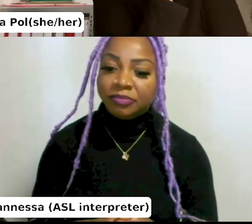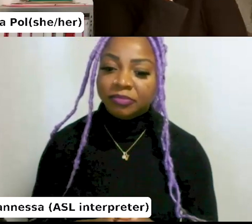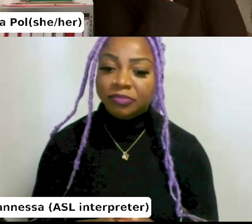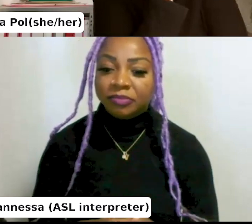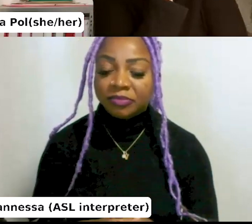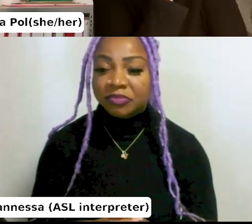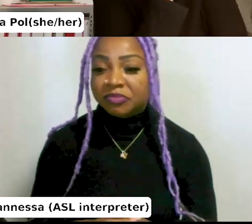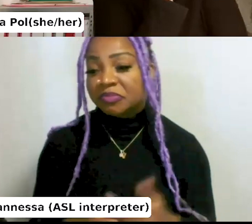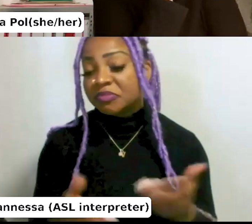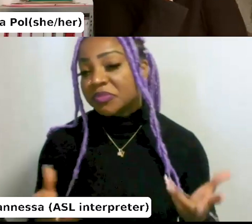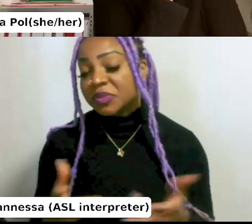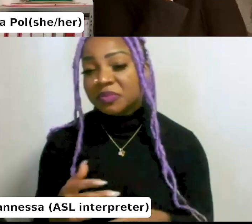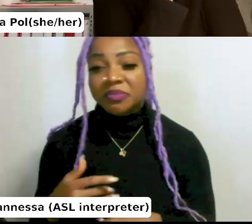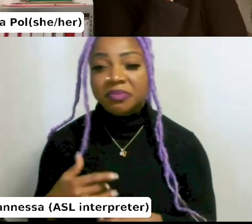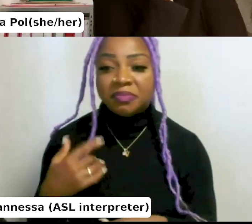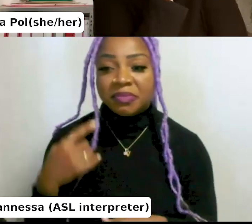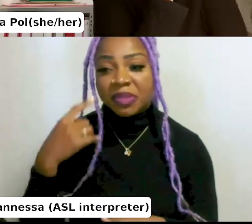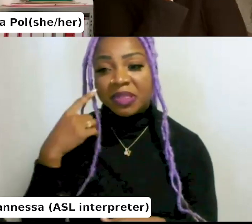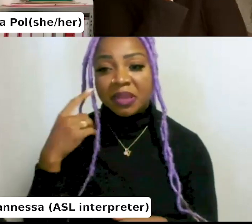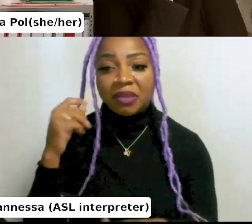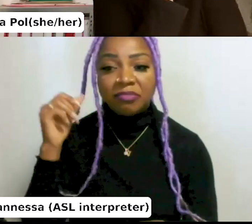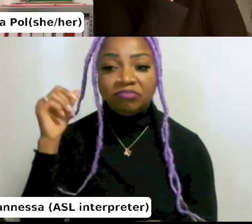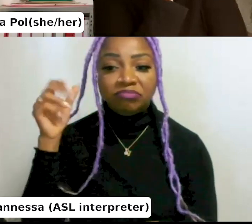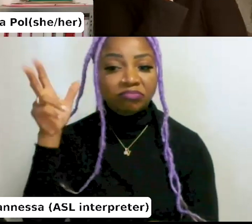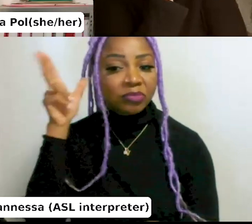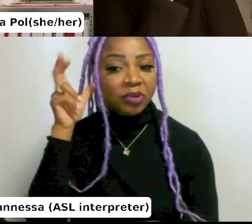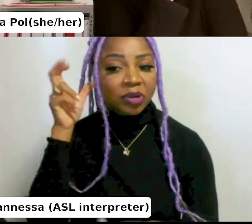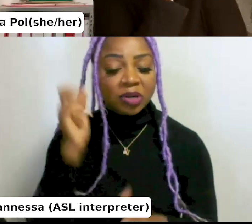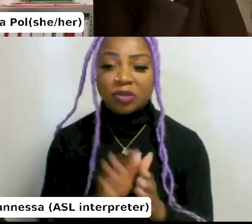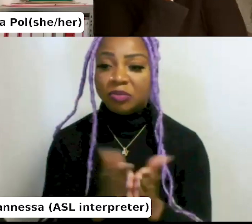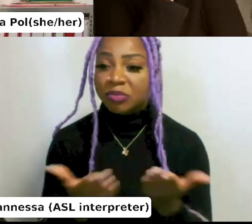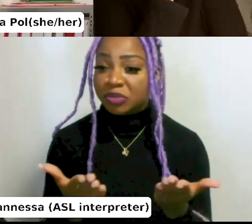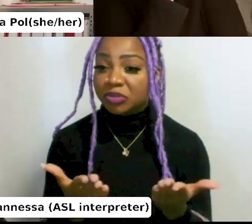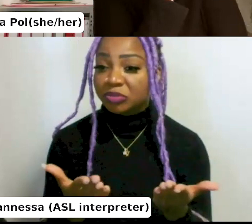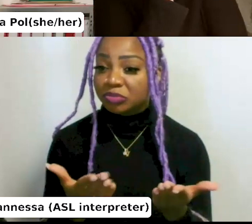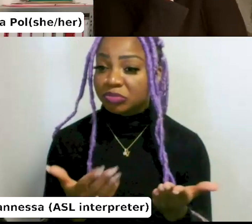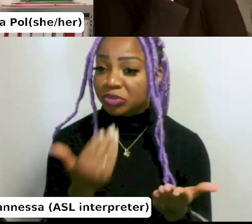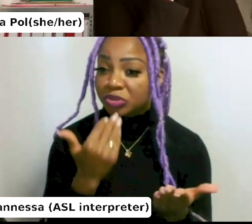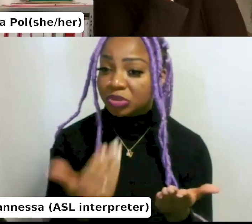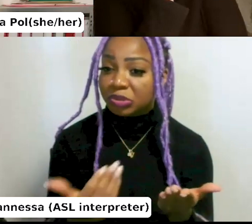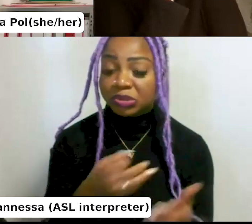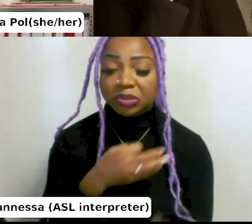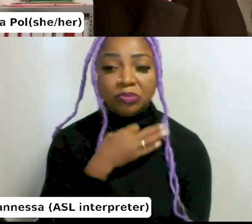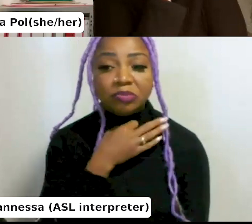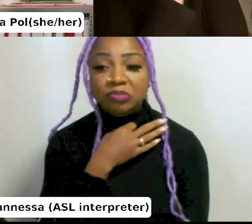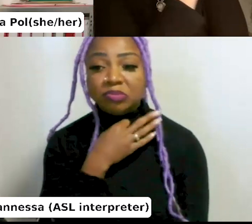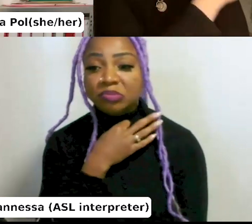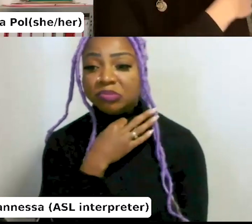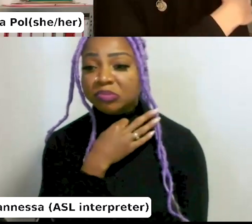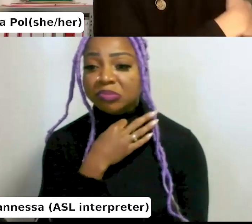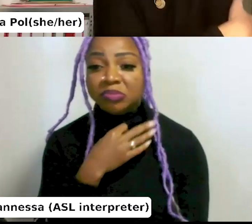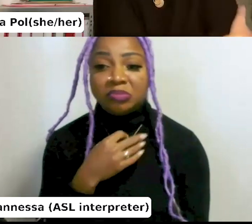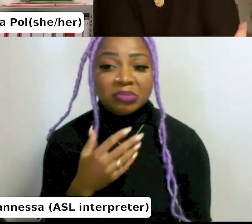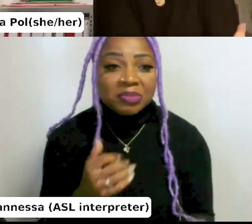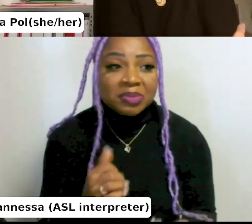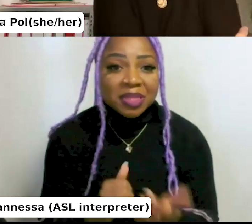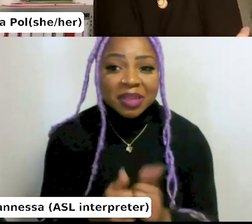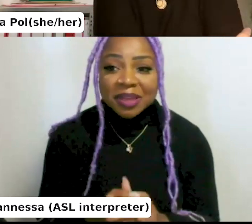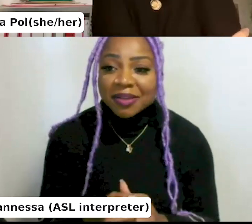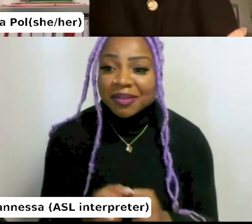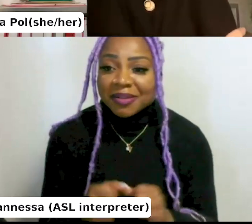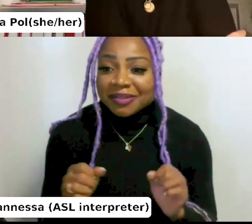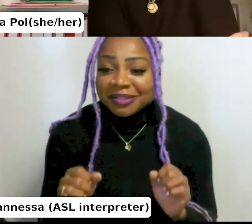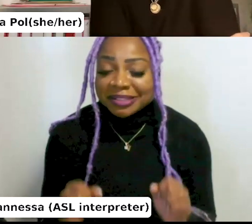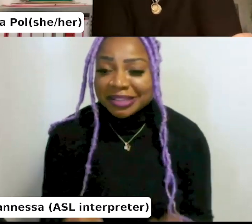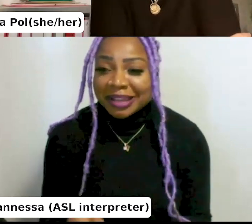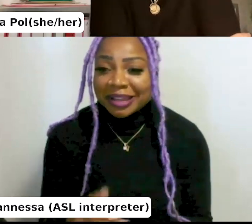could be cool. I think audio books are also a big thing. I'm also really curious how you could maybe, how we could work, work on